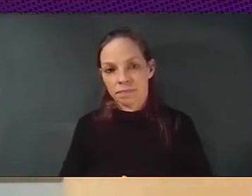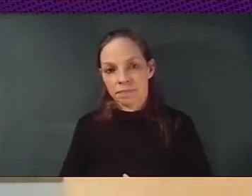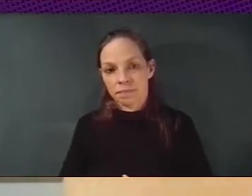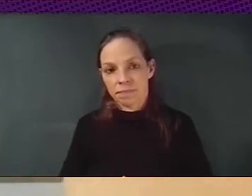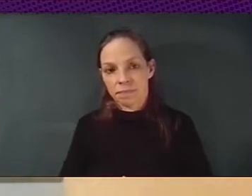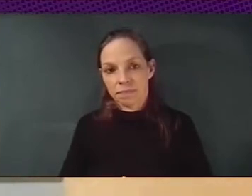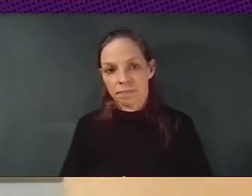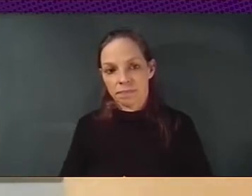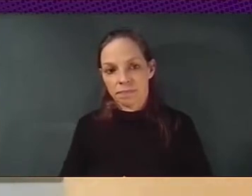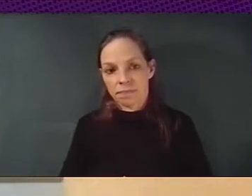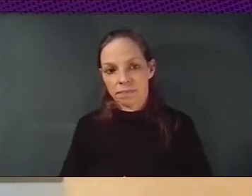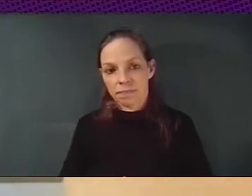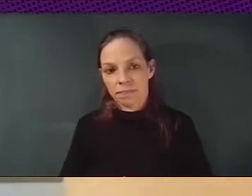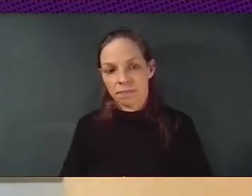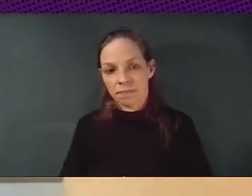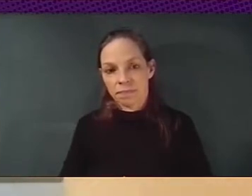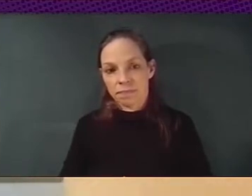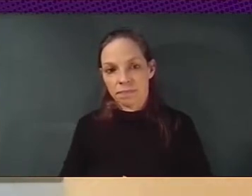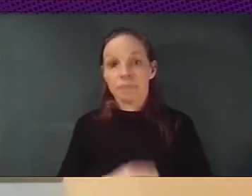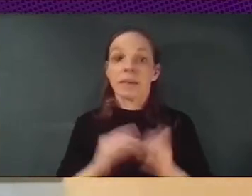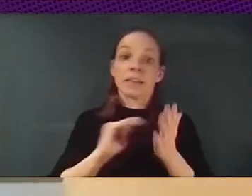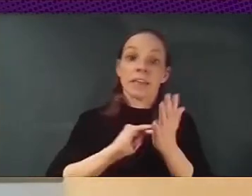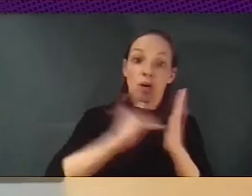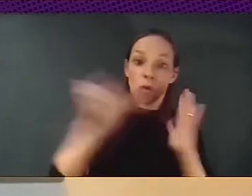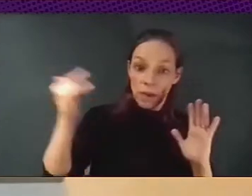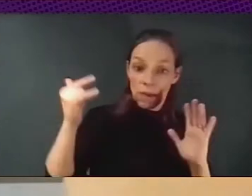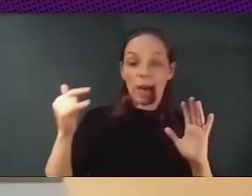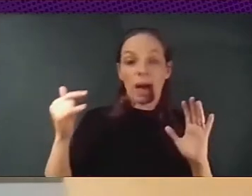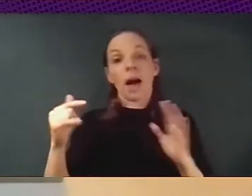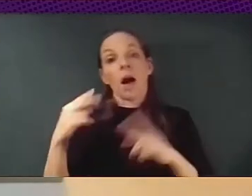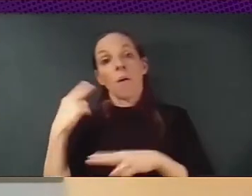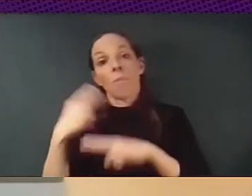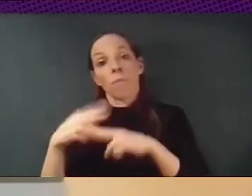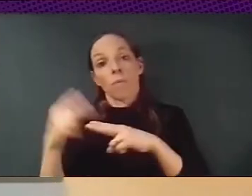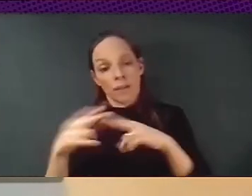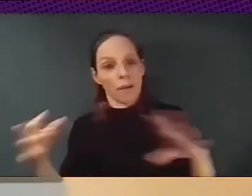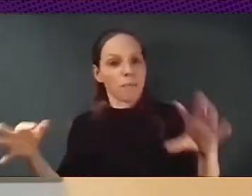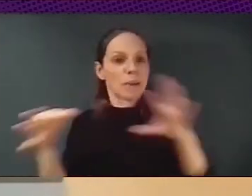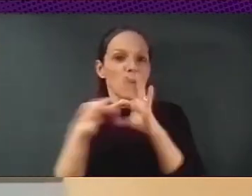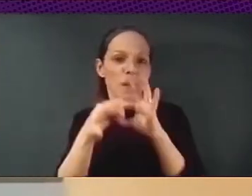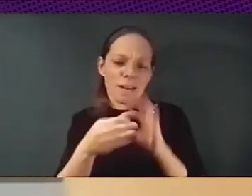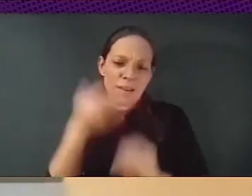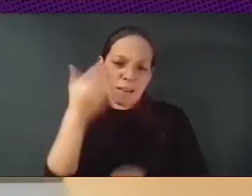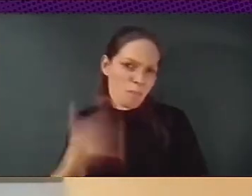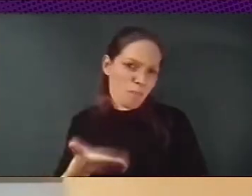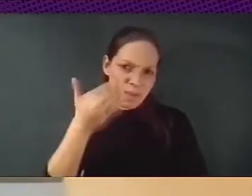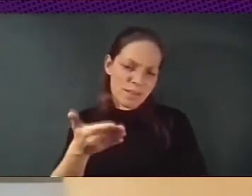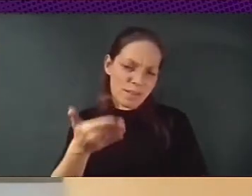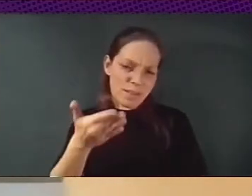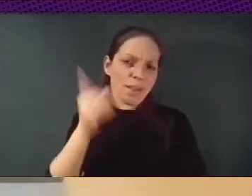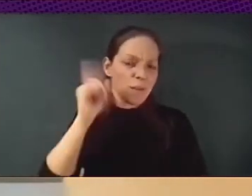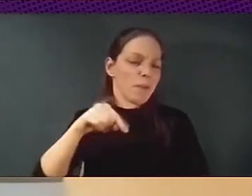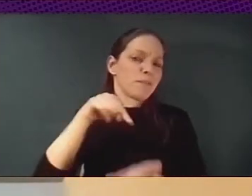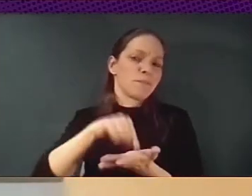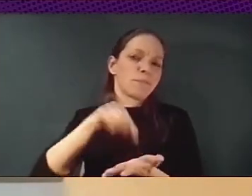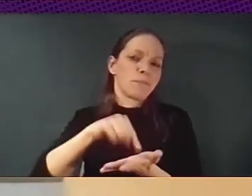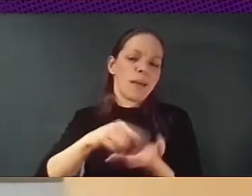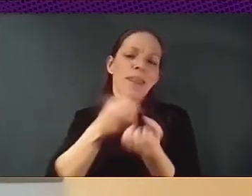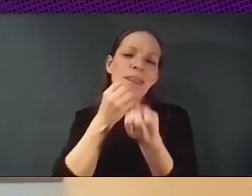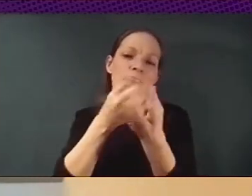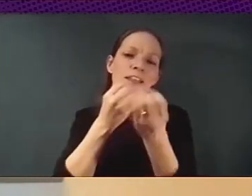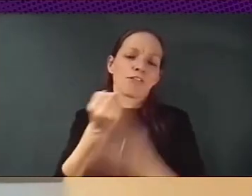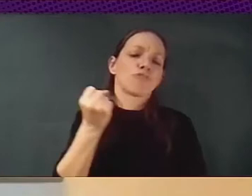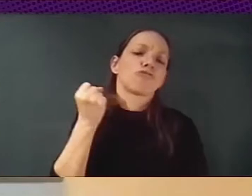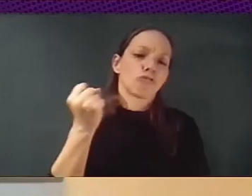issue to reclaim data sovereignty as a central political issue of our time, because we know that who is going to control